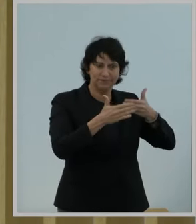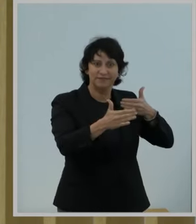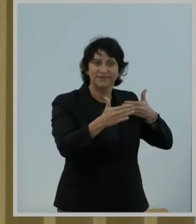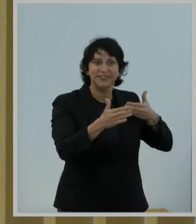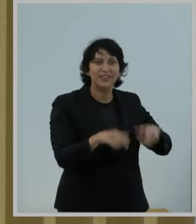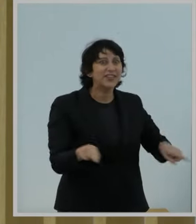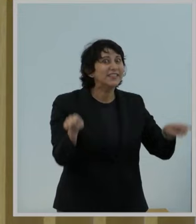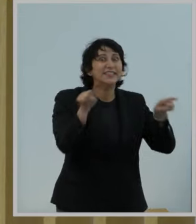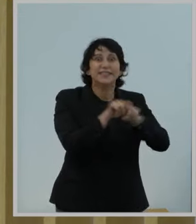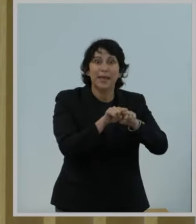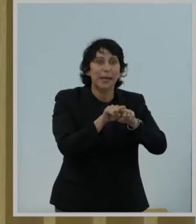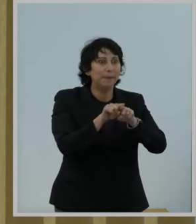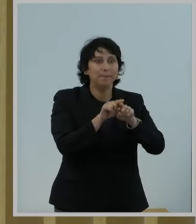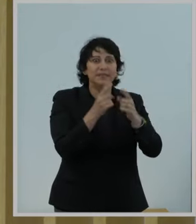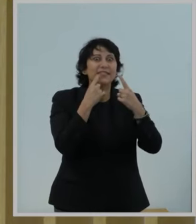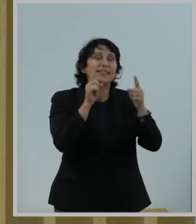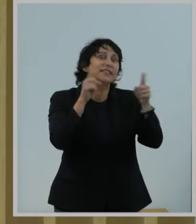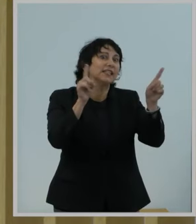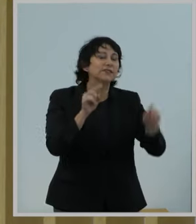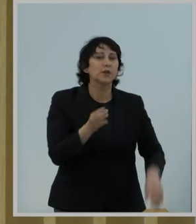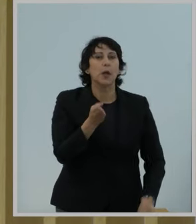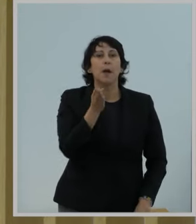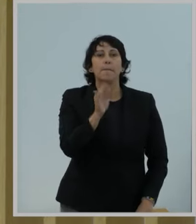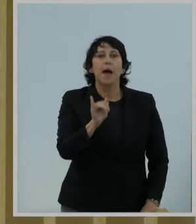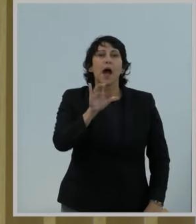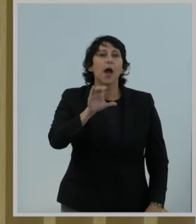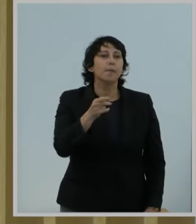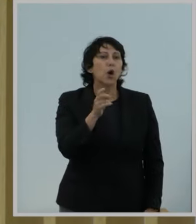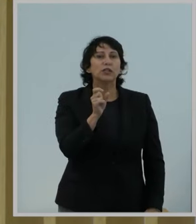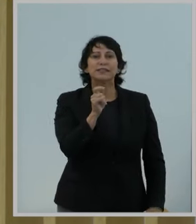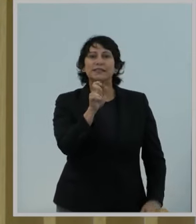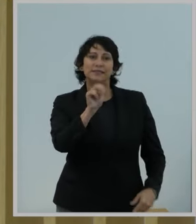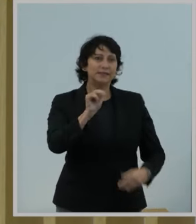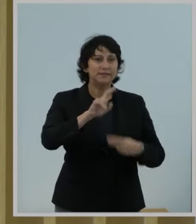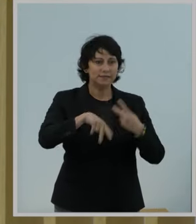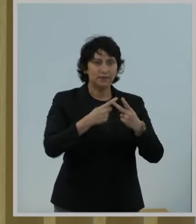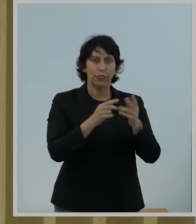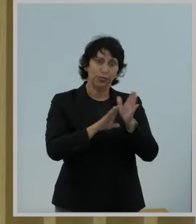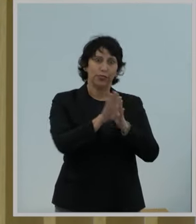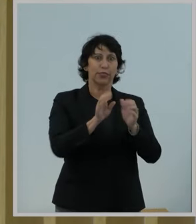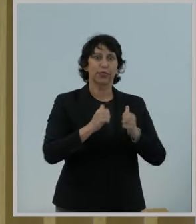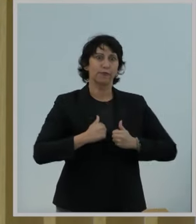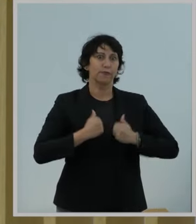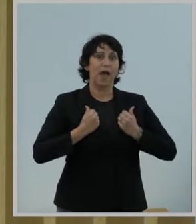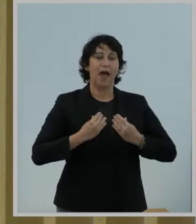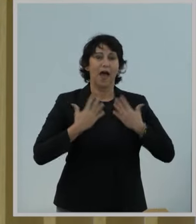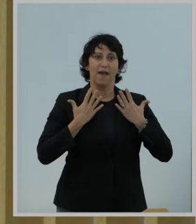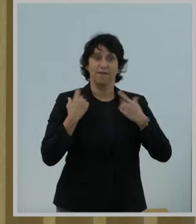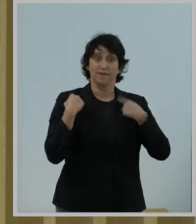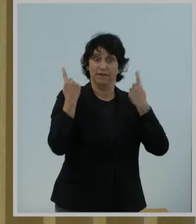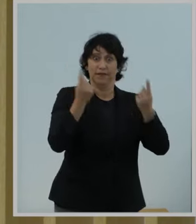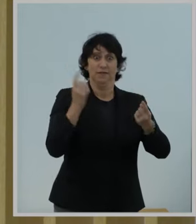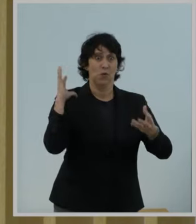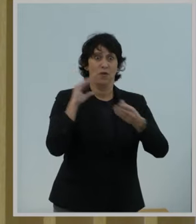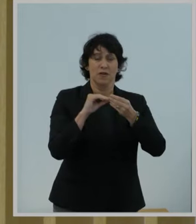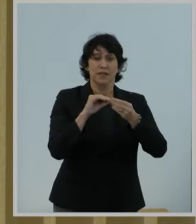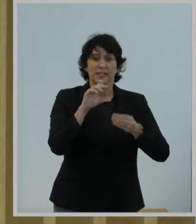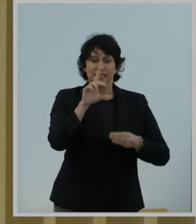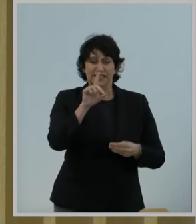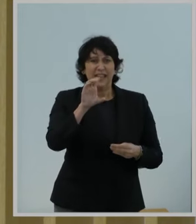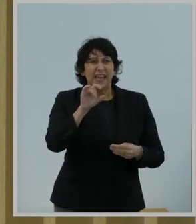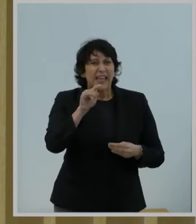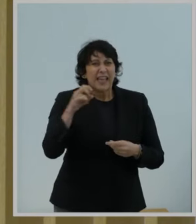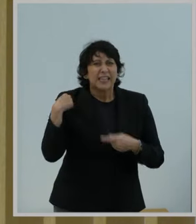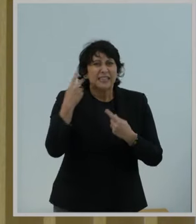bipartisan regulatory framework under which it thrived for decades, broadband